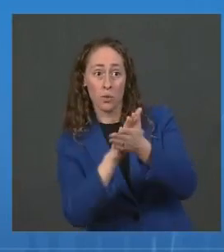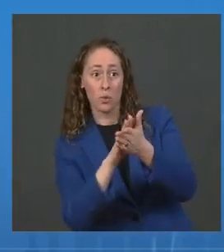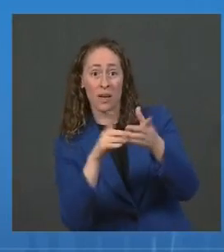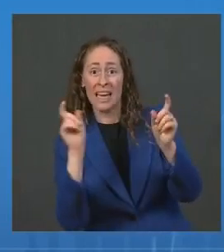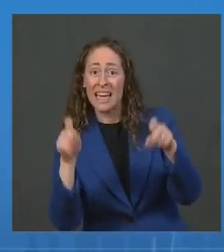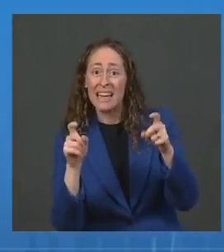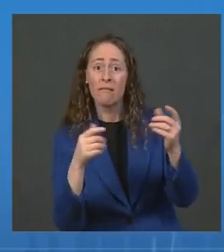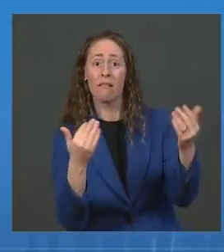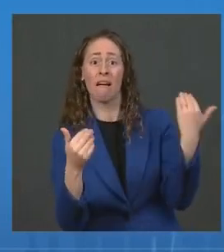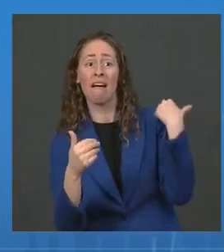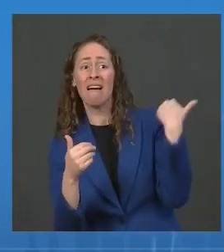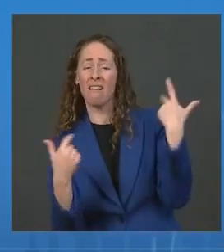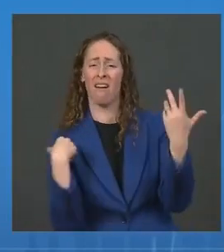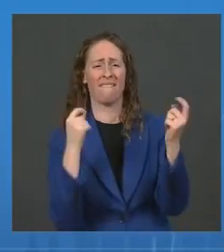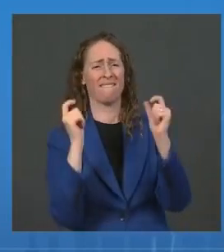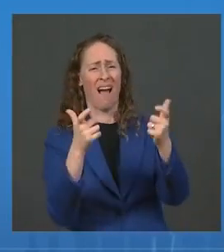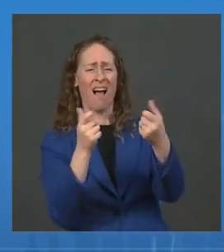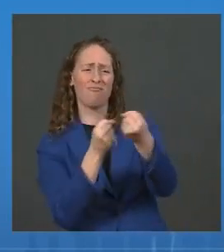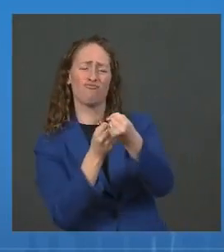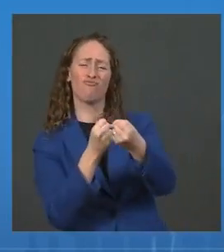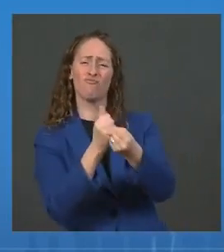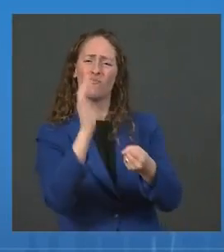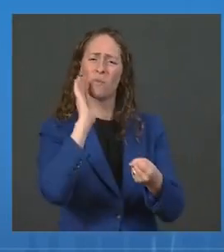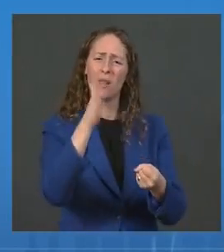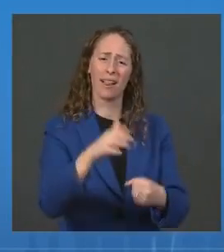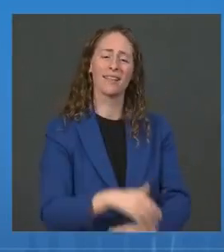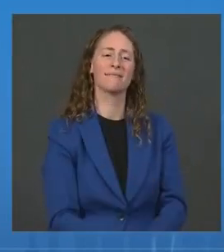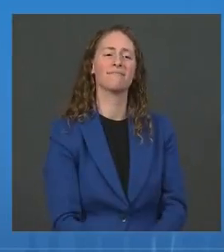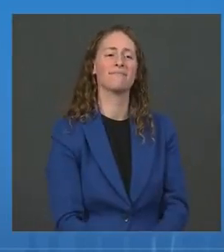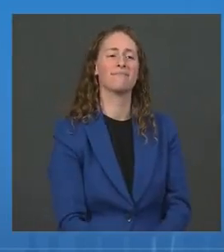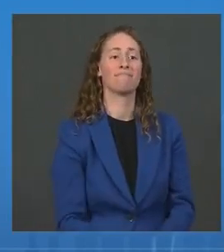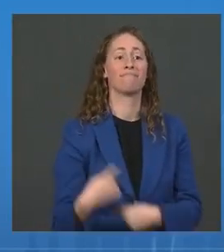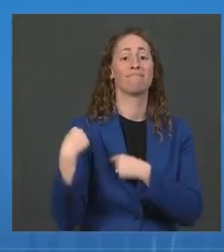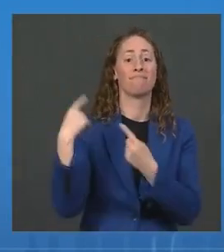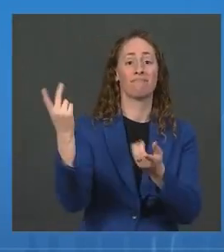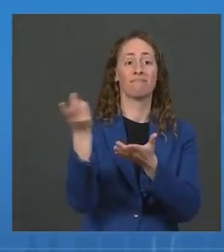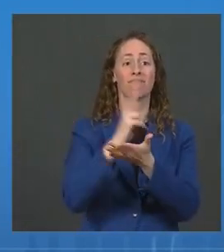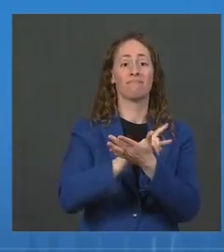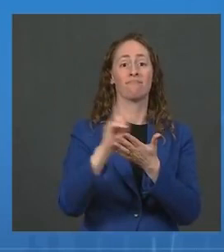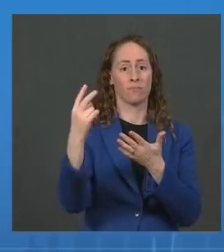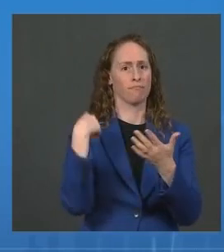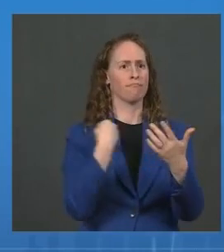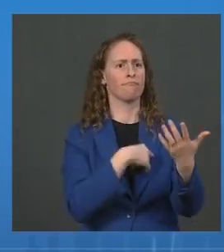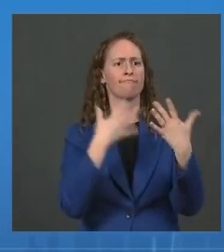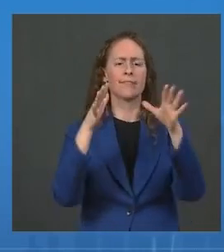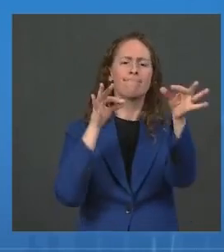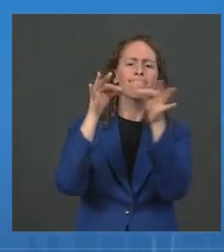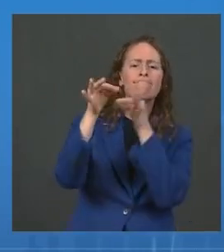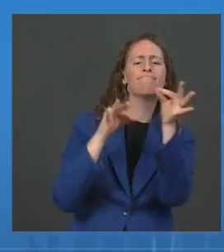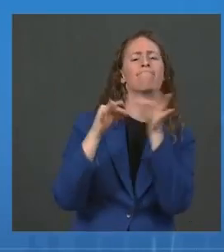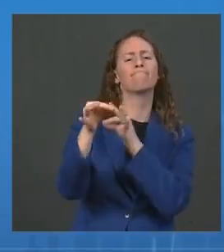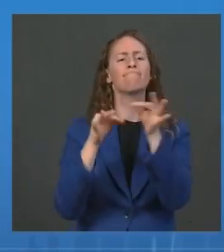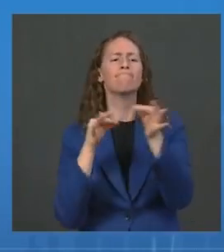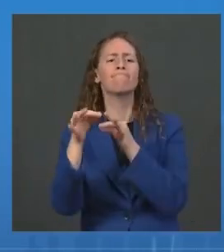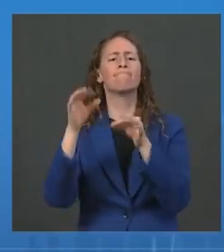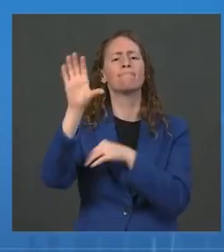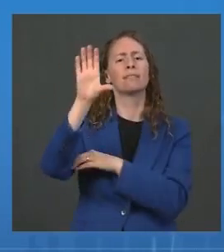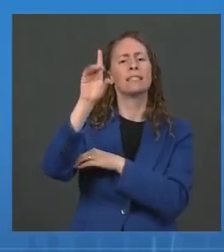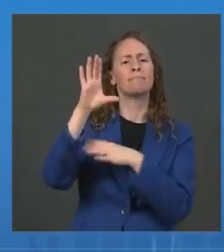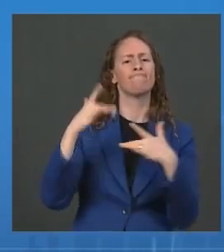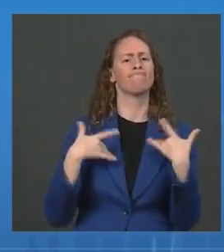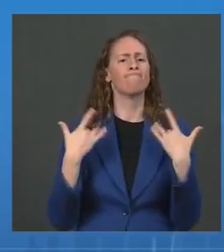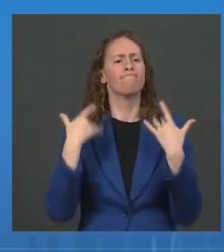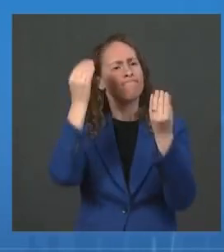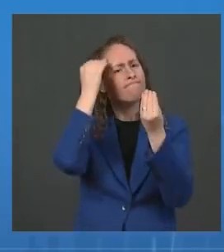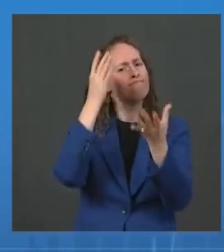our help. Over the past two weeks, I've shared with you data from CDC and our public health partners that demonstrate the important role of